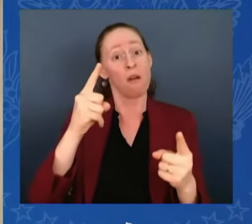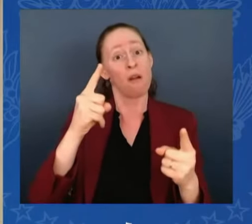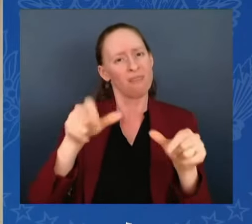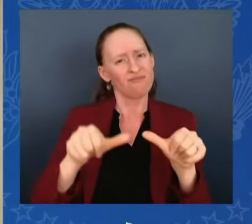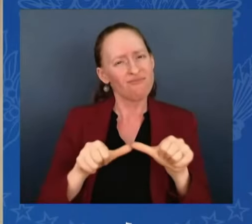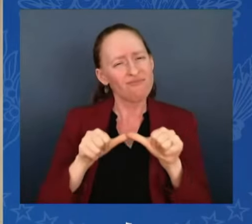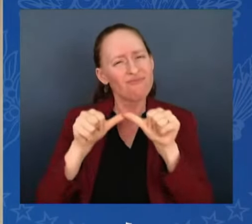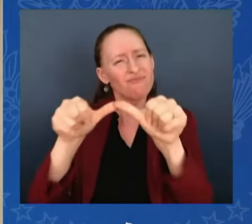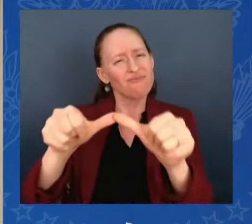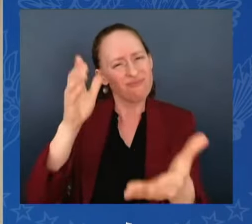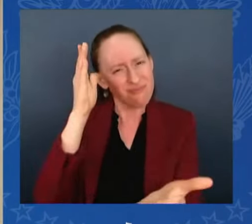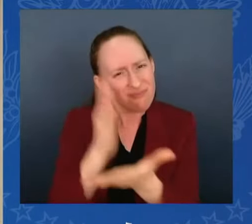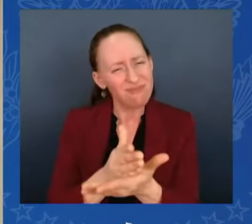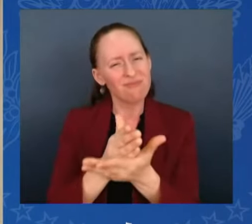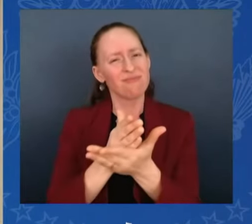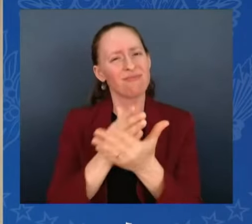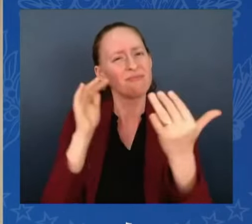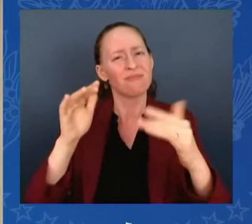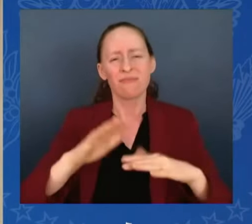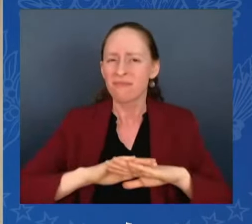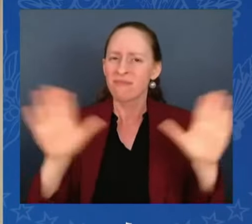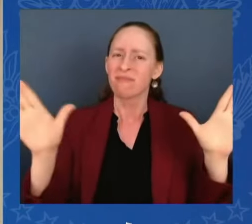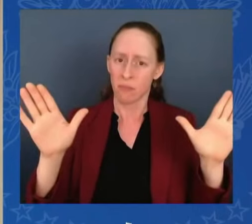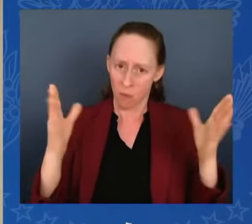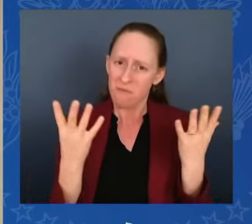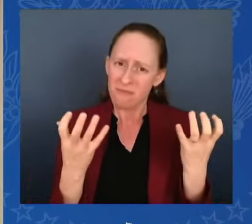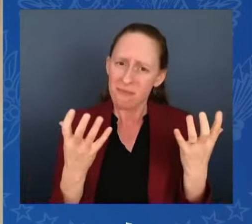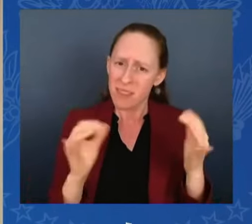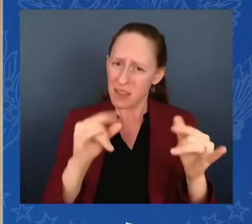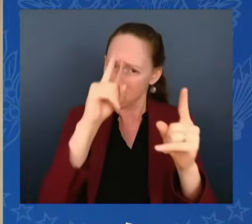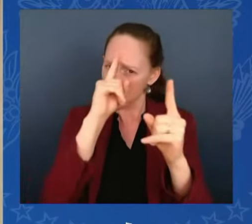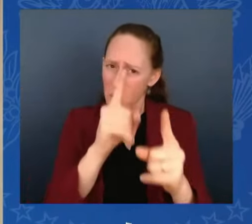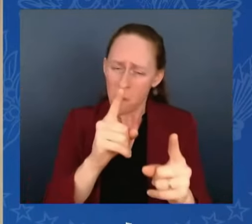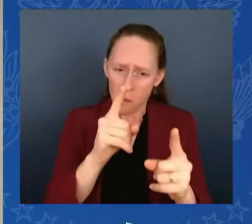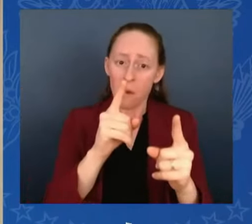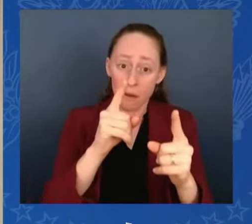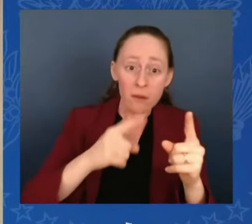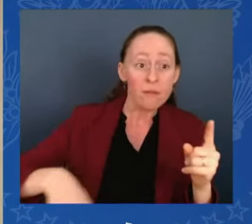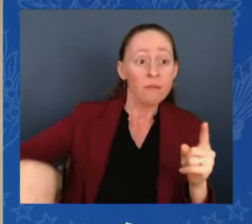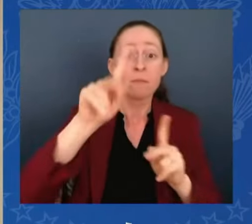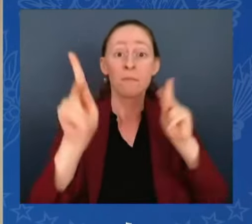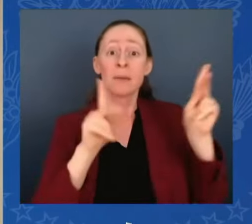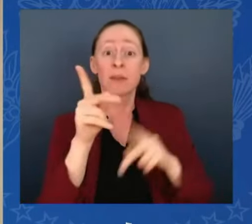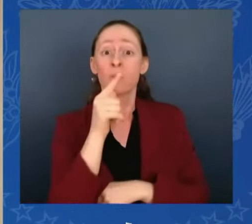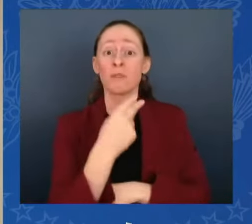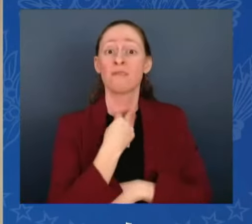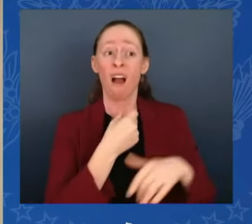durable end of this war, one that brings all the hostages home, ensures Israel's security,